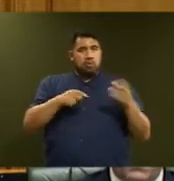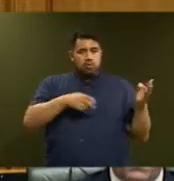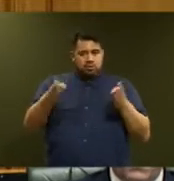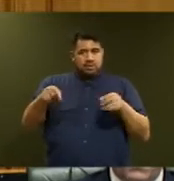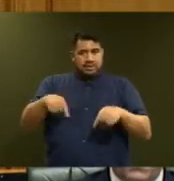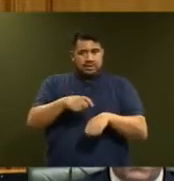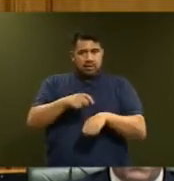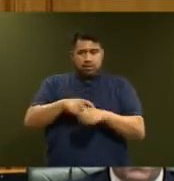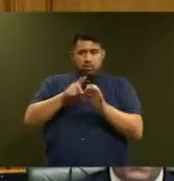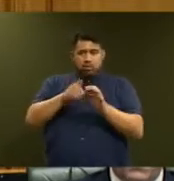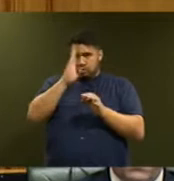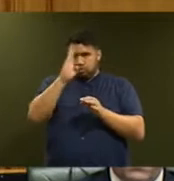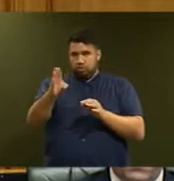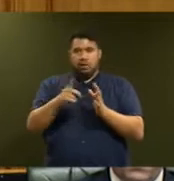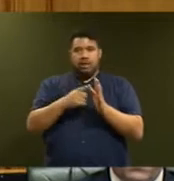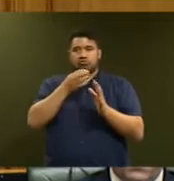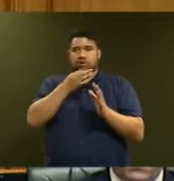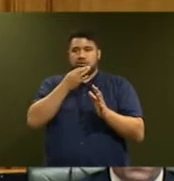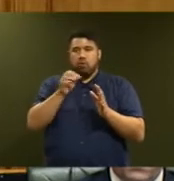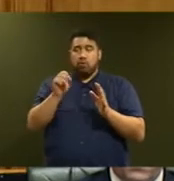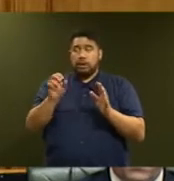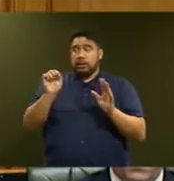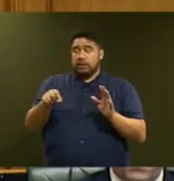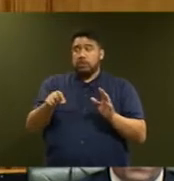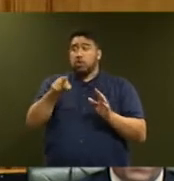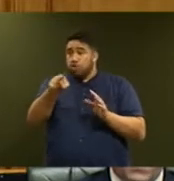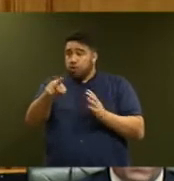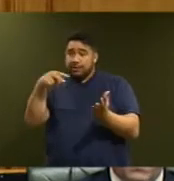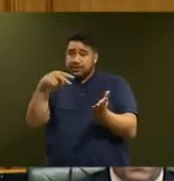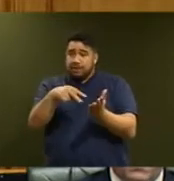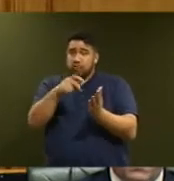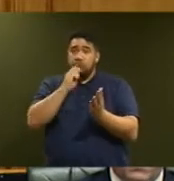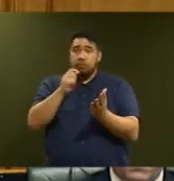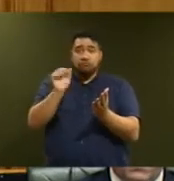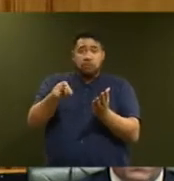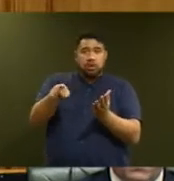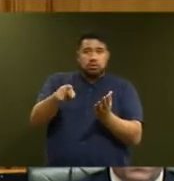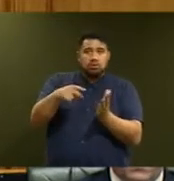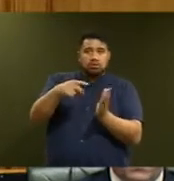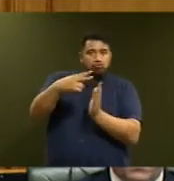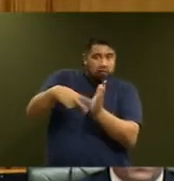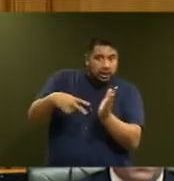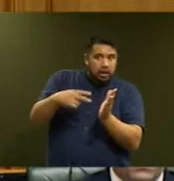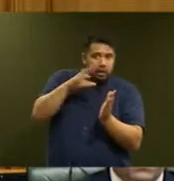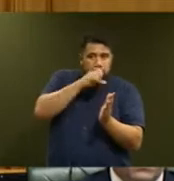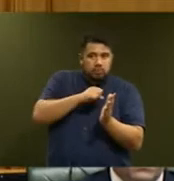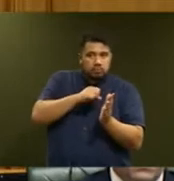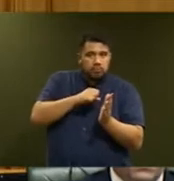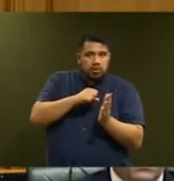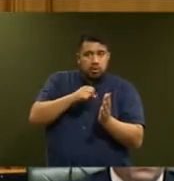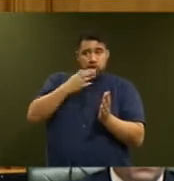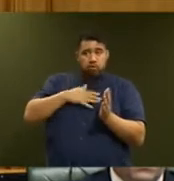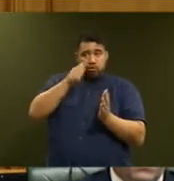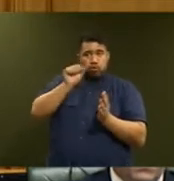is simply, now that there's been acknowledgement that he has seen the report, presumably he's read it, does he have a view on it? Now,